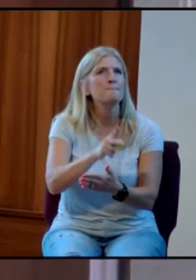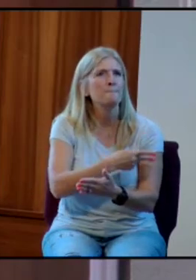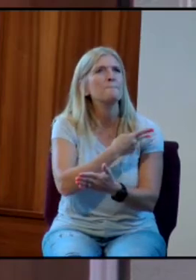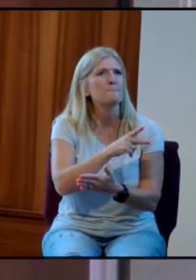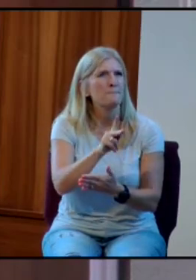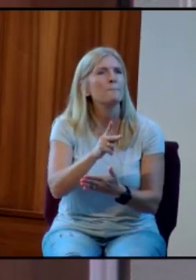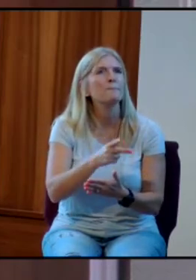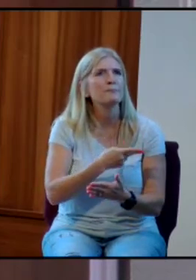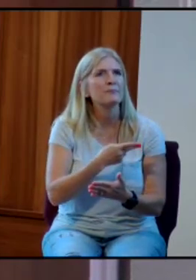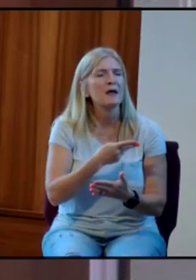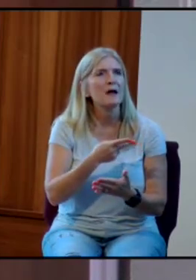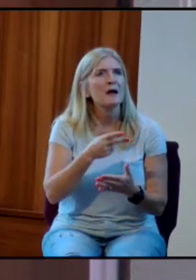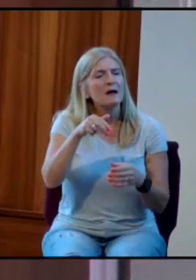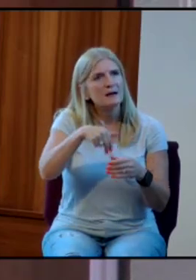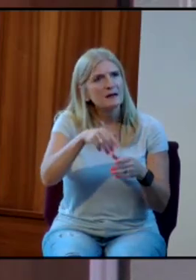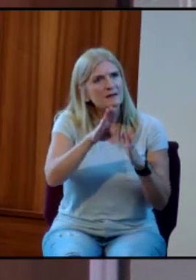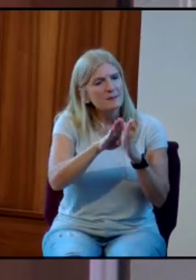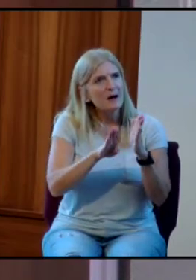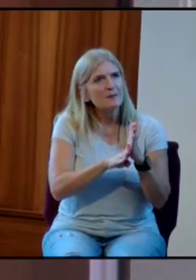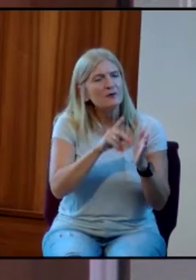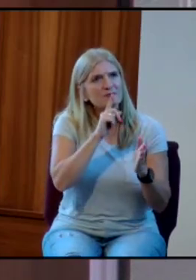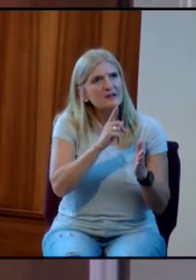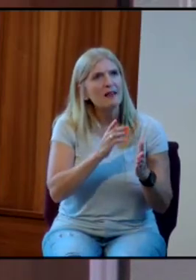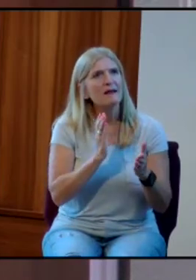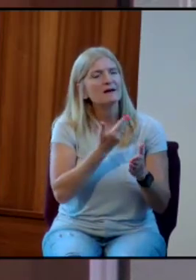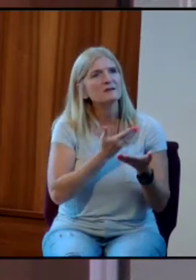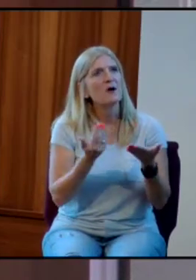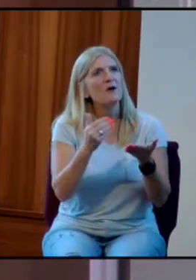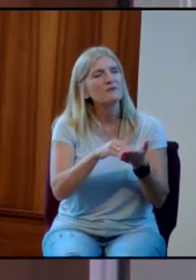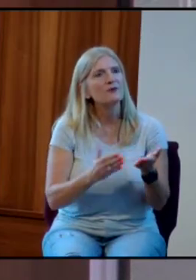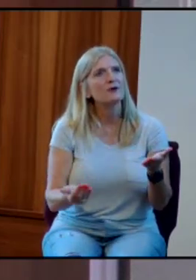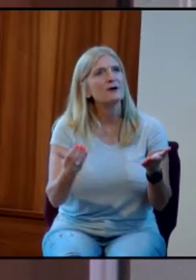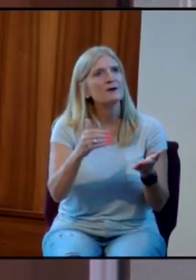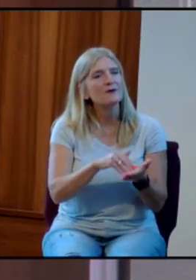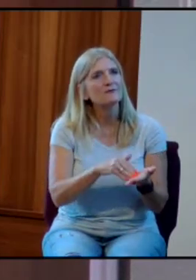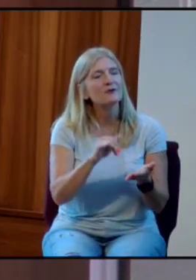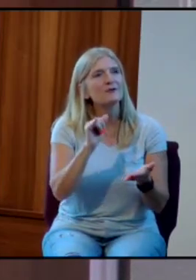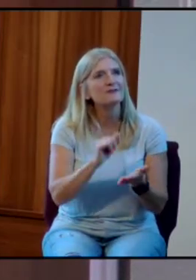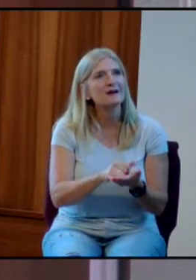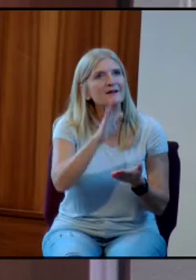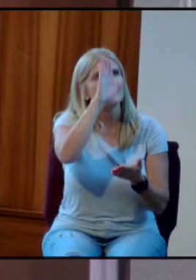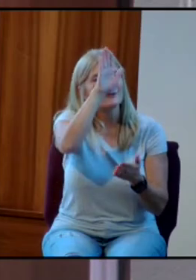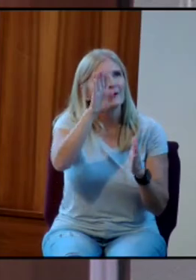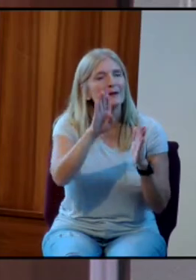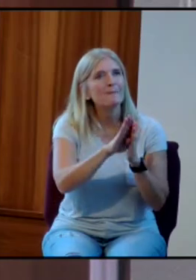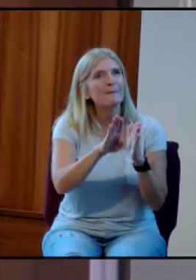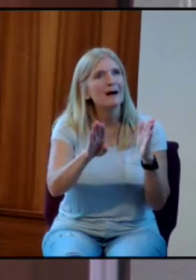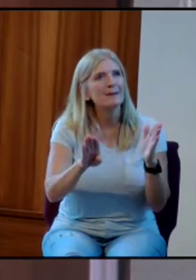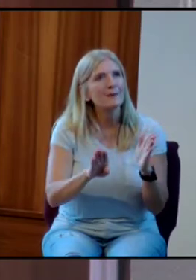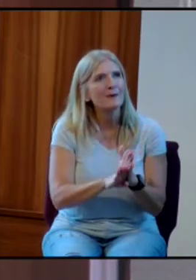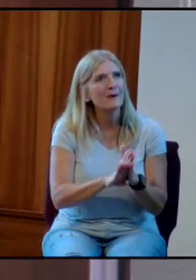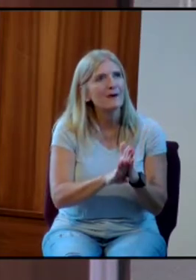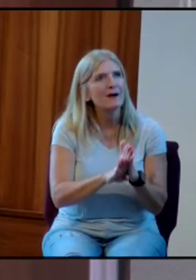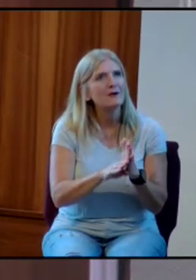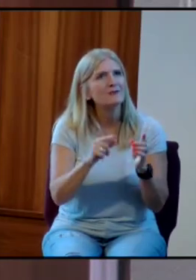And in it you tell us again and again that your scriptures have a